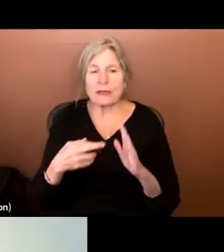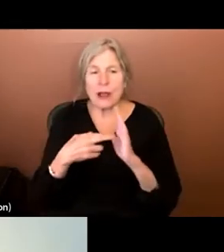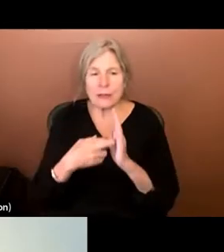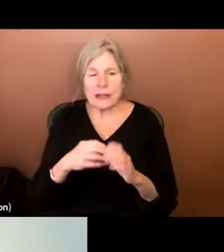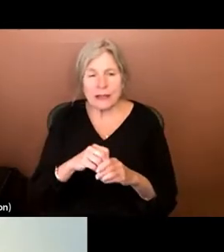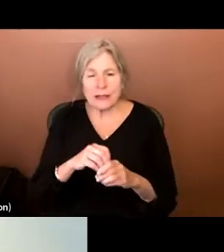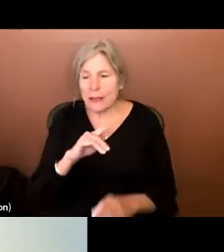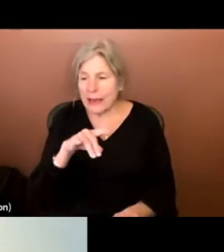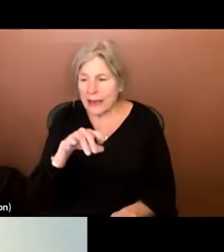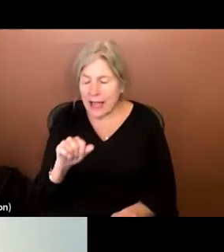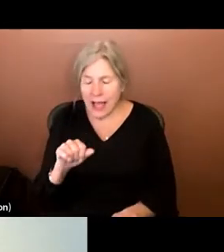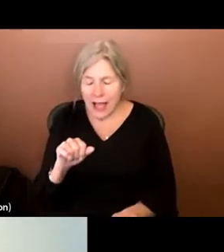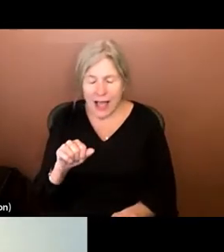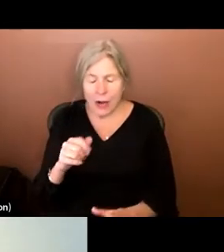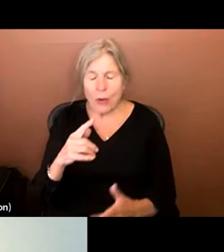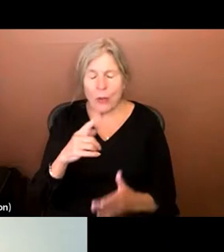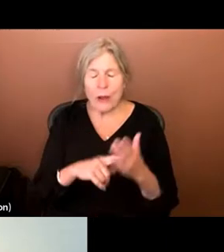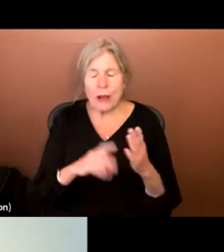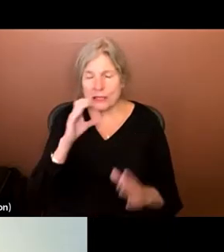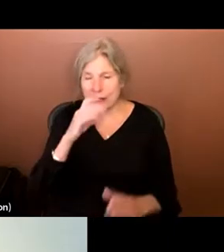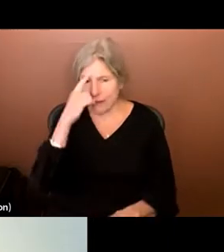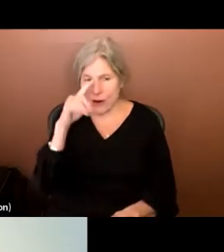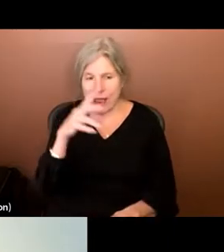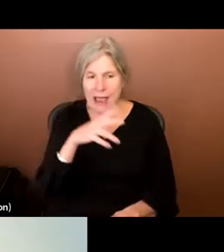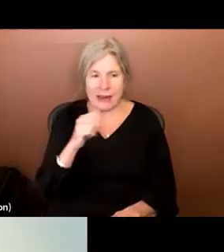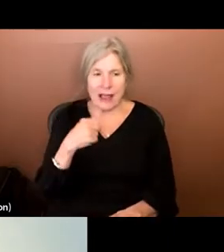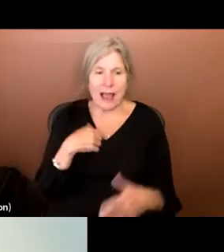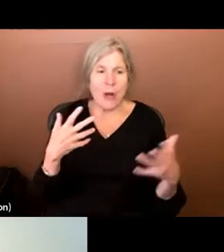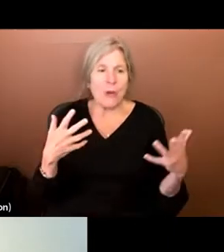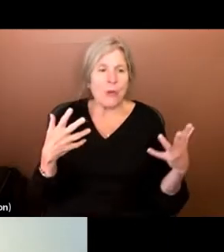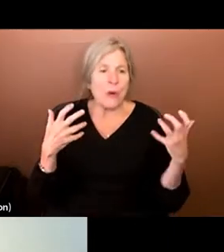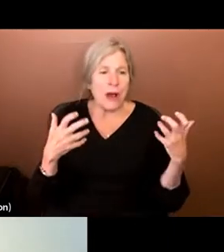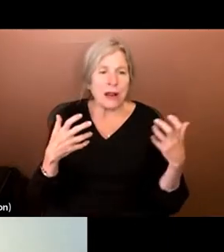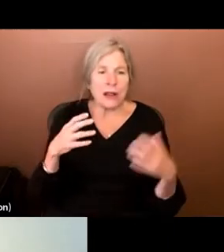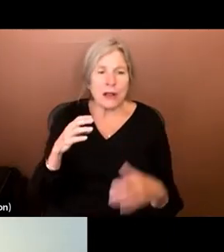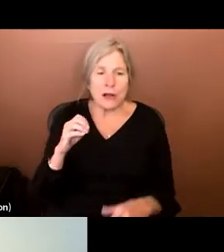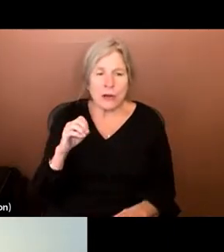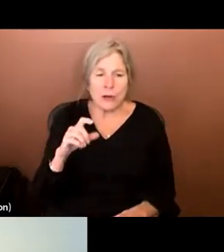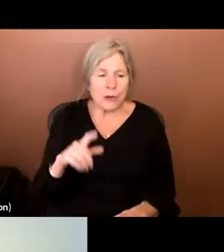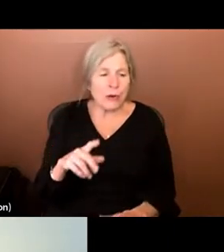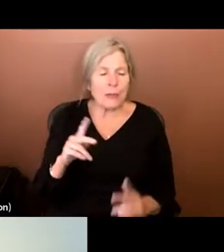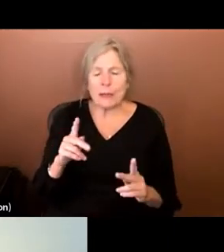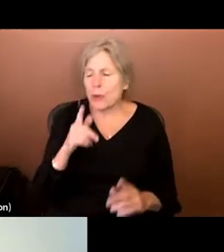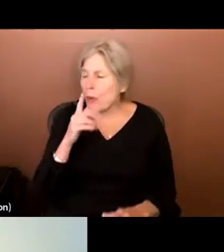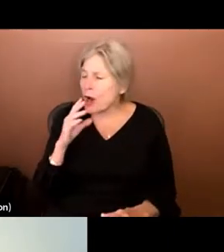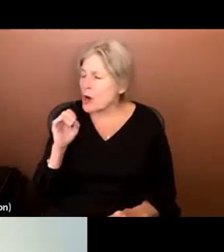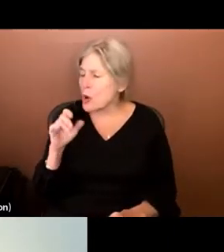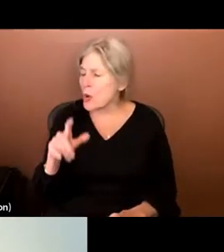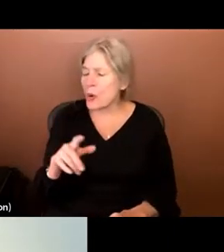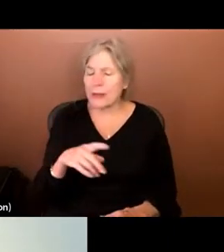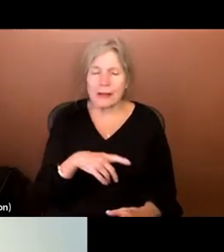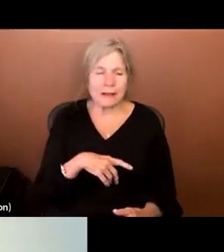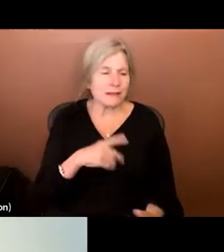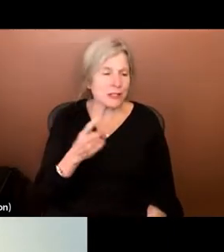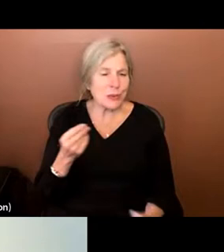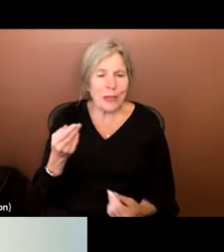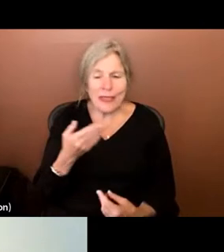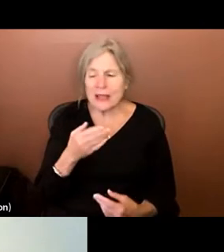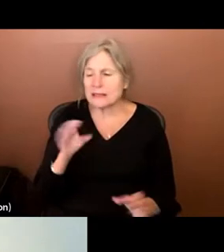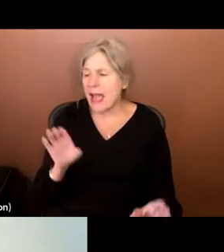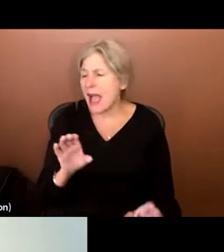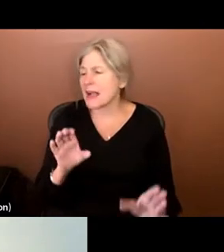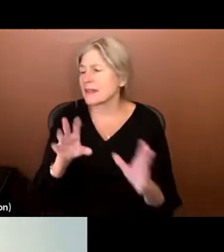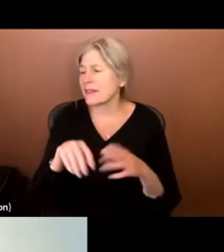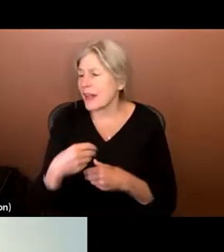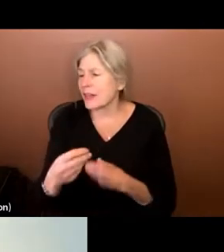media and what I was looking for, and I wanted cool people that are cool and doing things and active and out